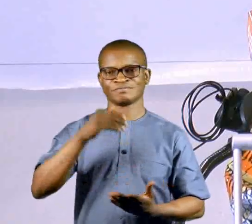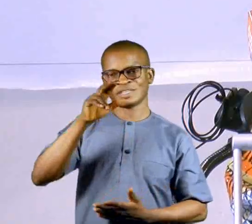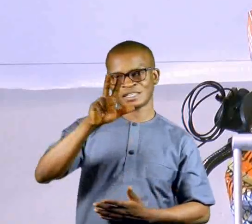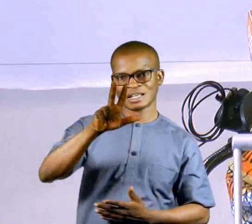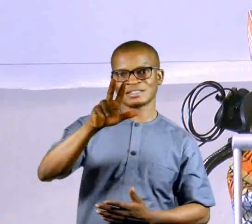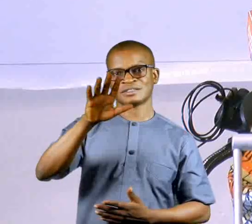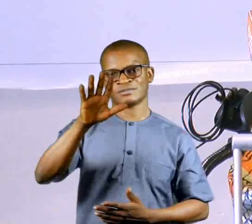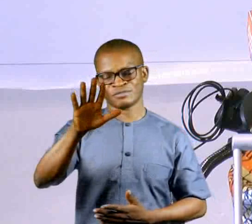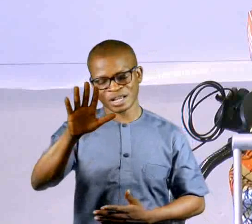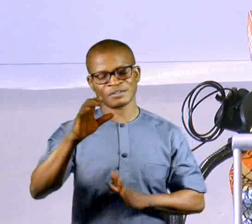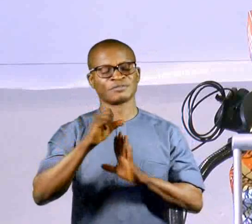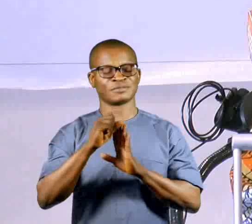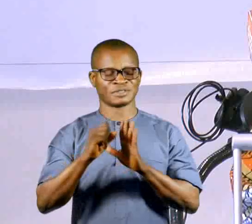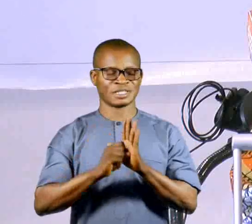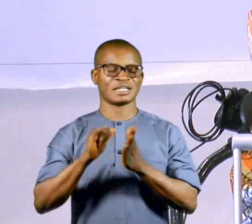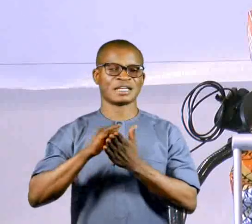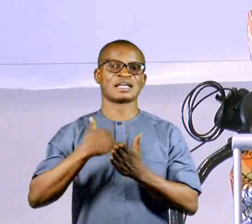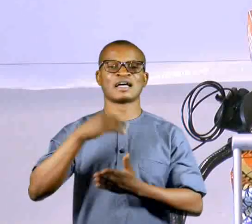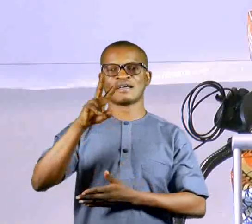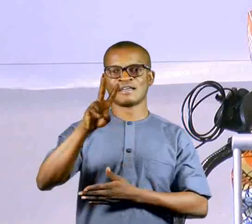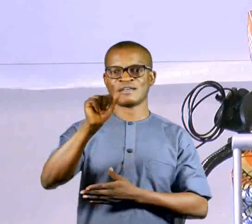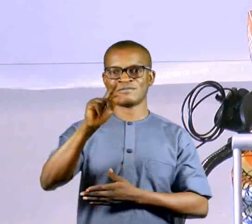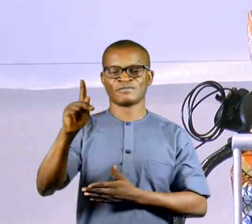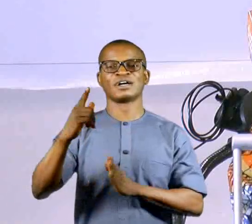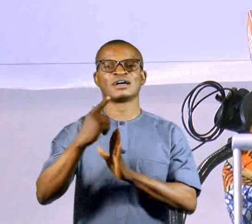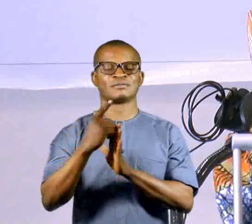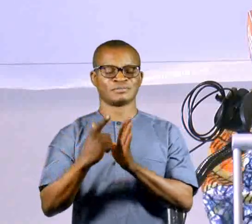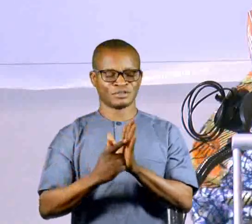35 that have domesticated the VAP Act